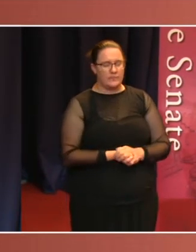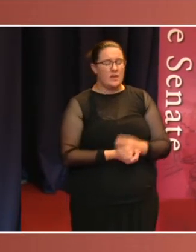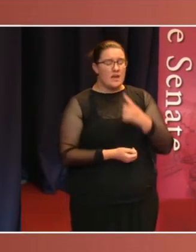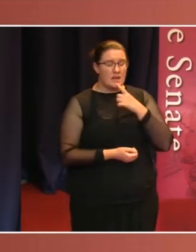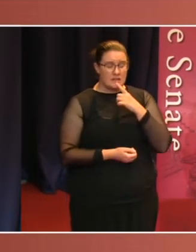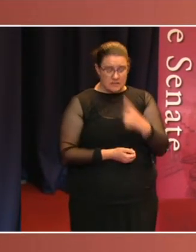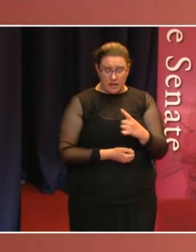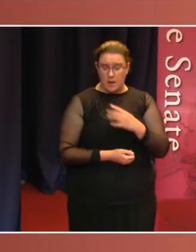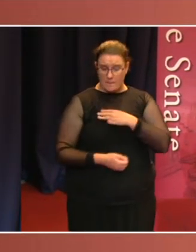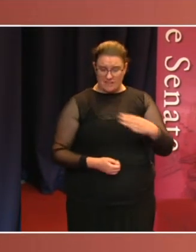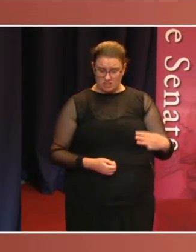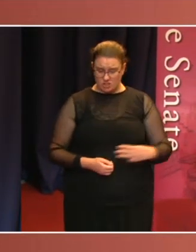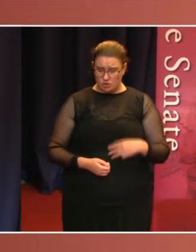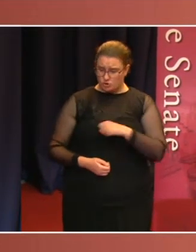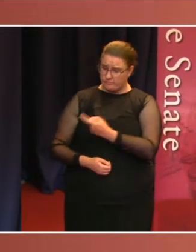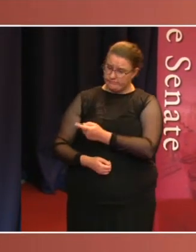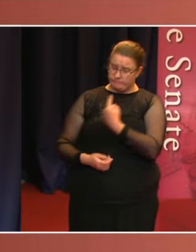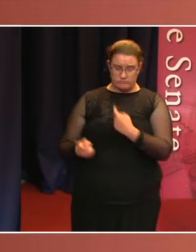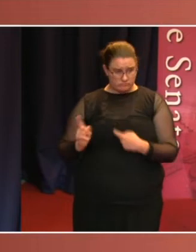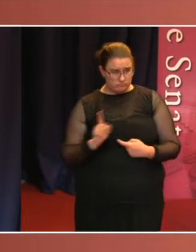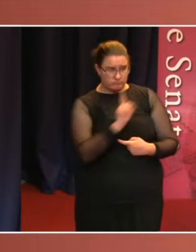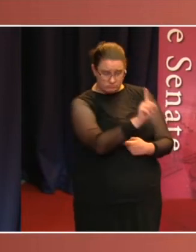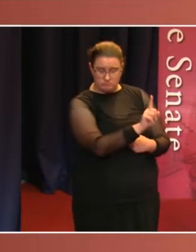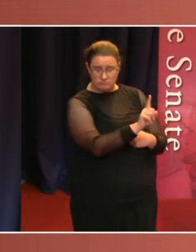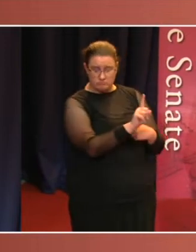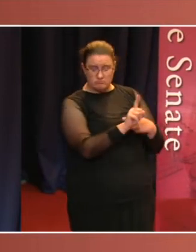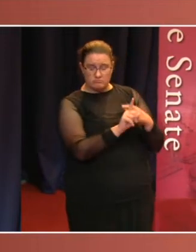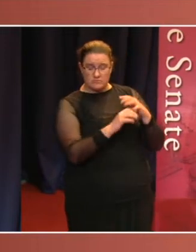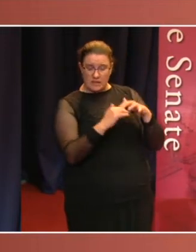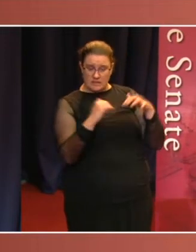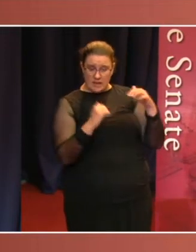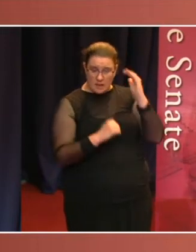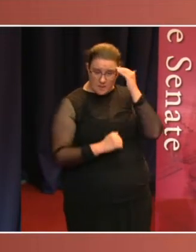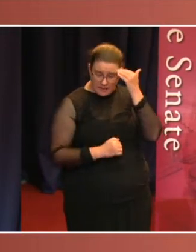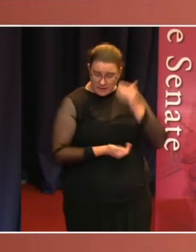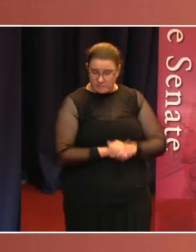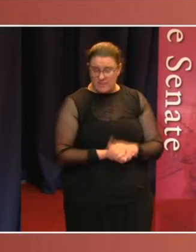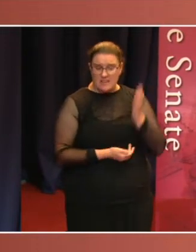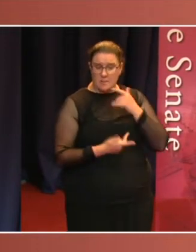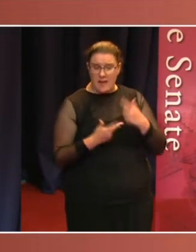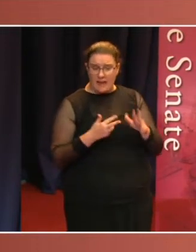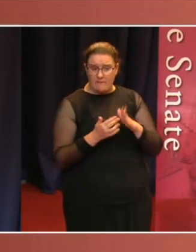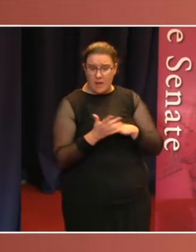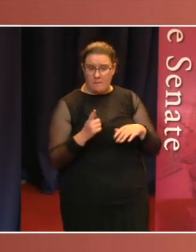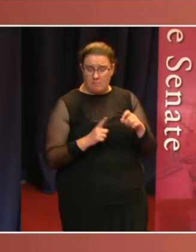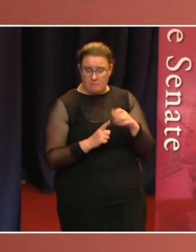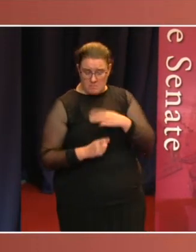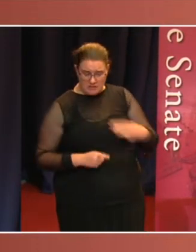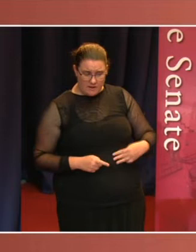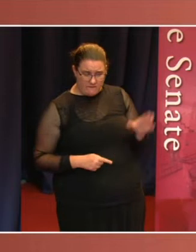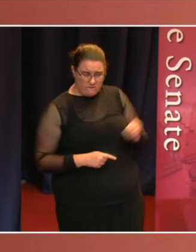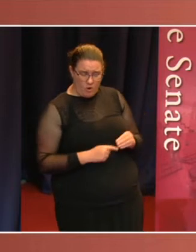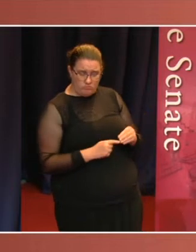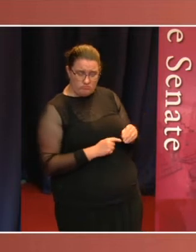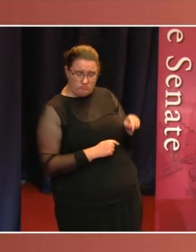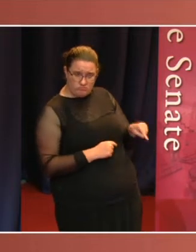committees, even if they were from the House of Representatives. If the Minister did not comply, in Senator Hamer's